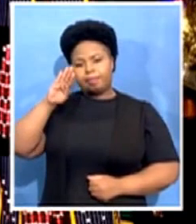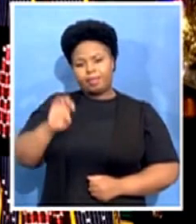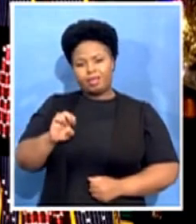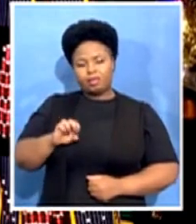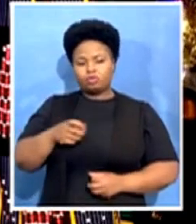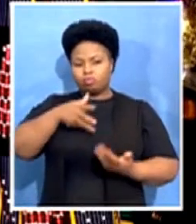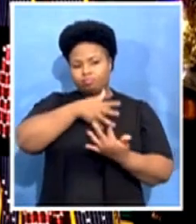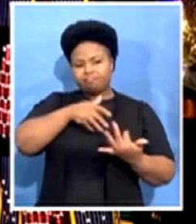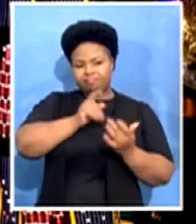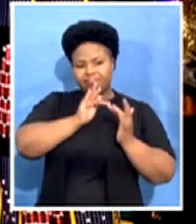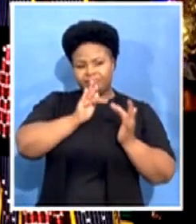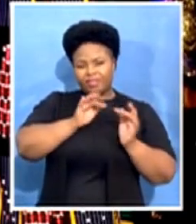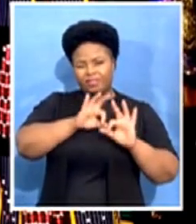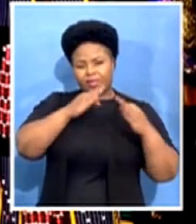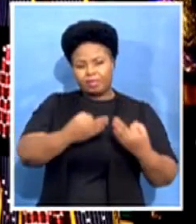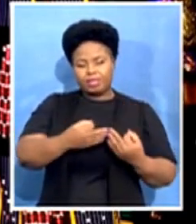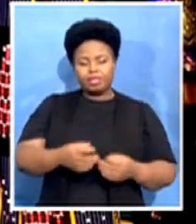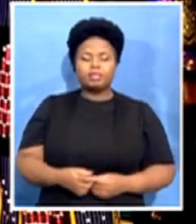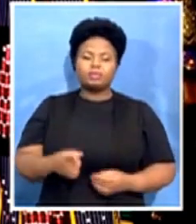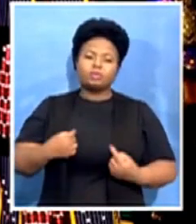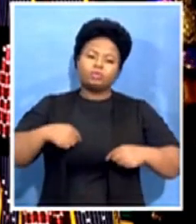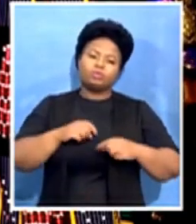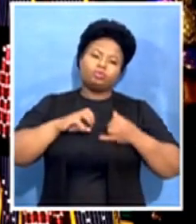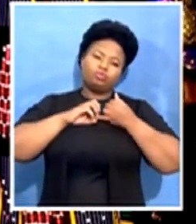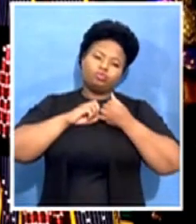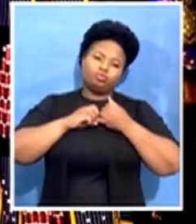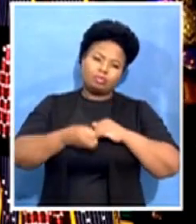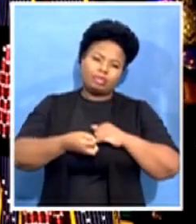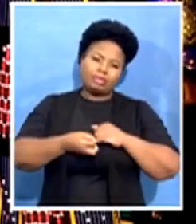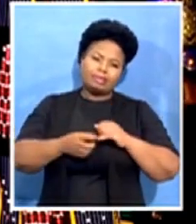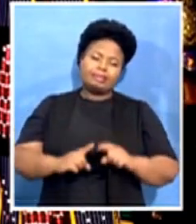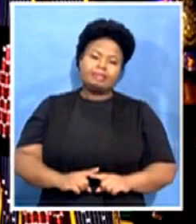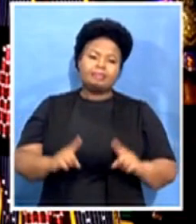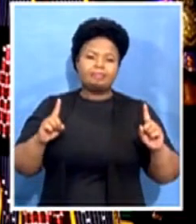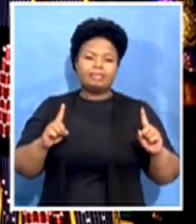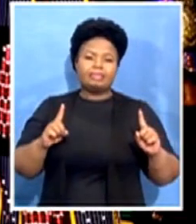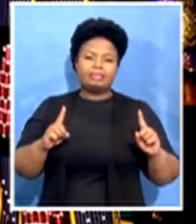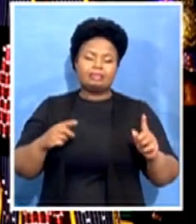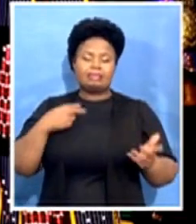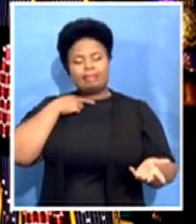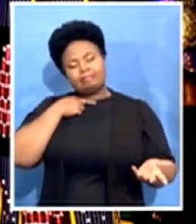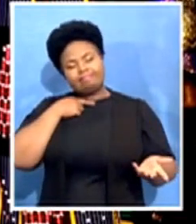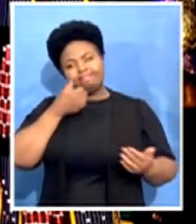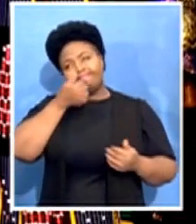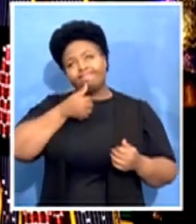but her maker had the last voice.